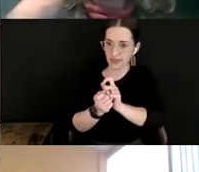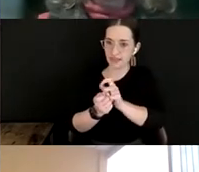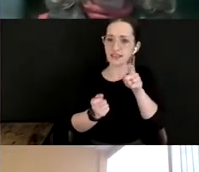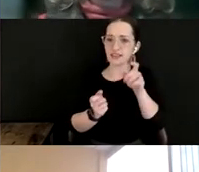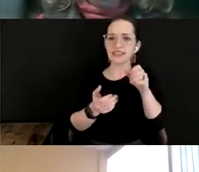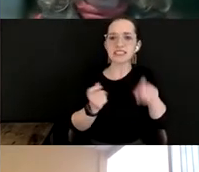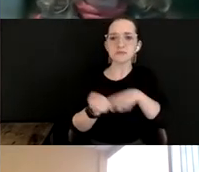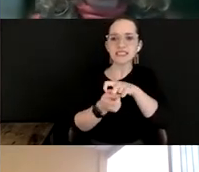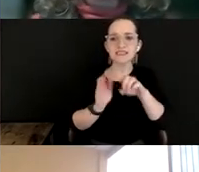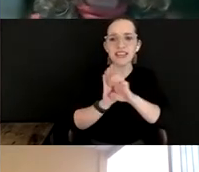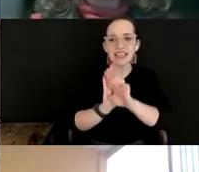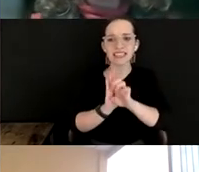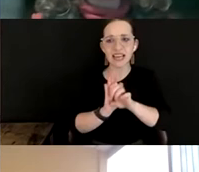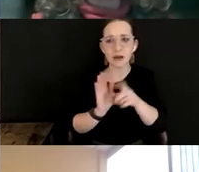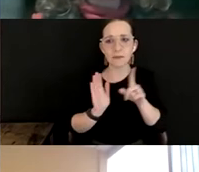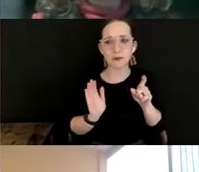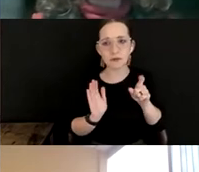you said that you've seen smaller